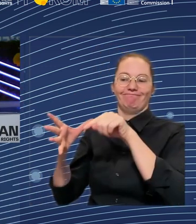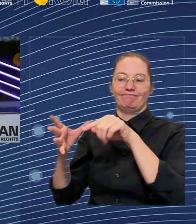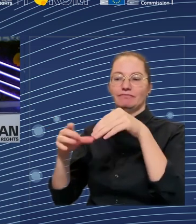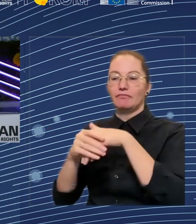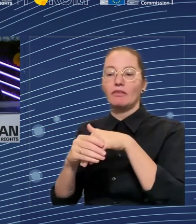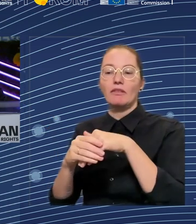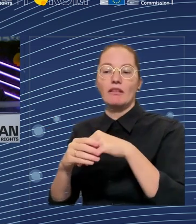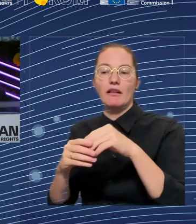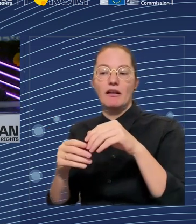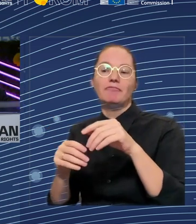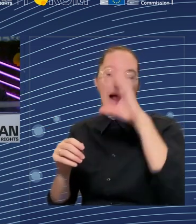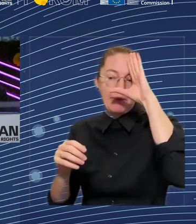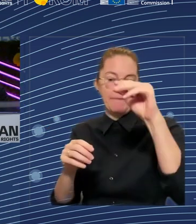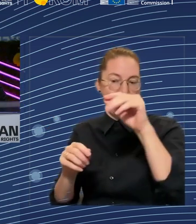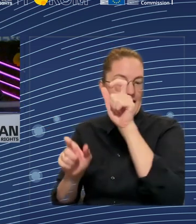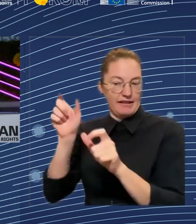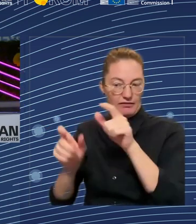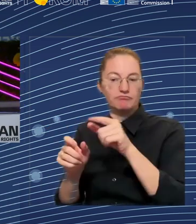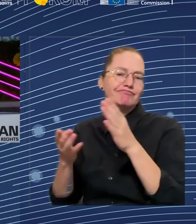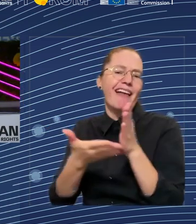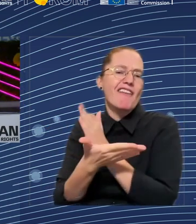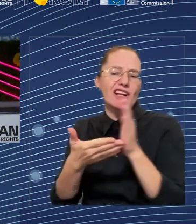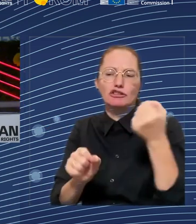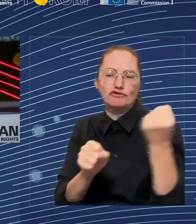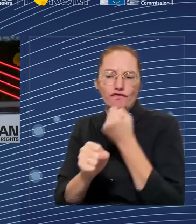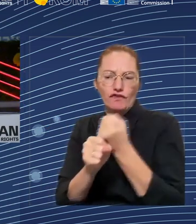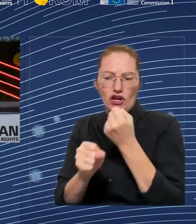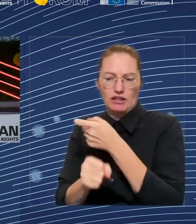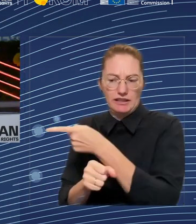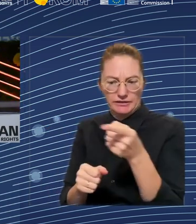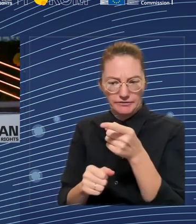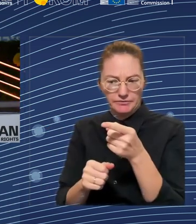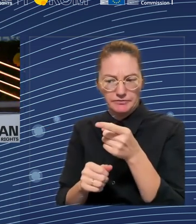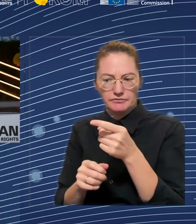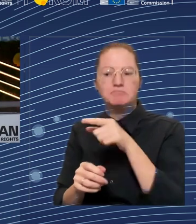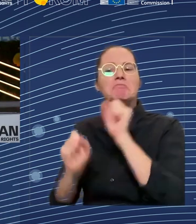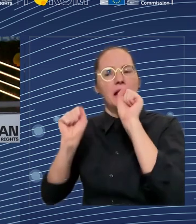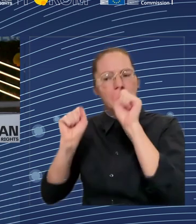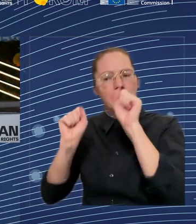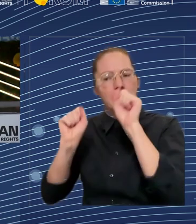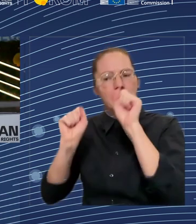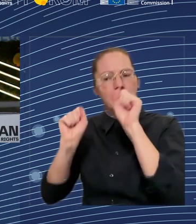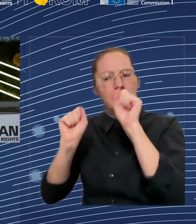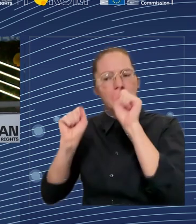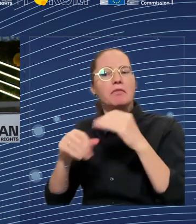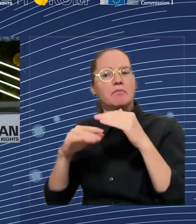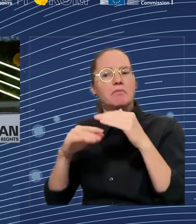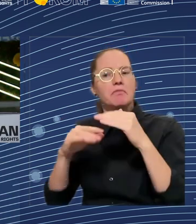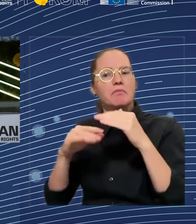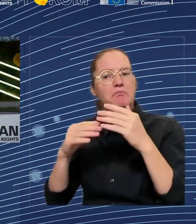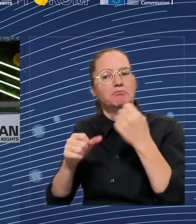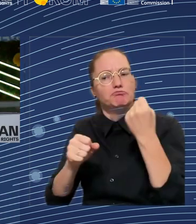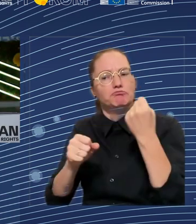activity rate to something that we can see for men. Or there's also 11 and 13 million